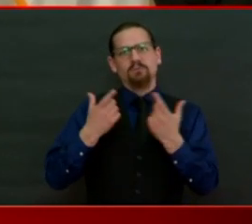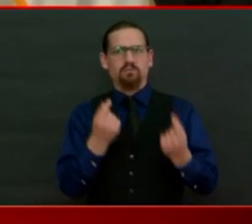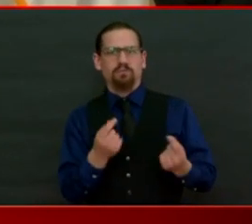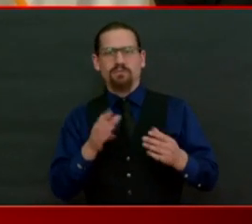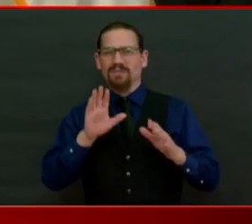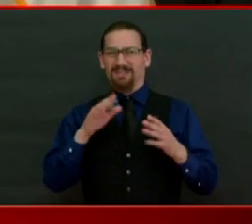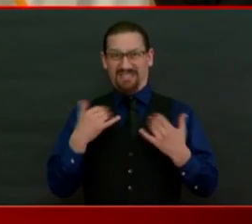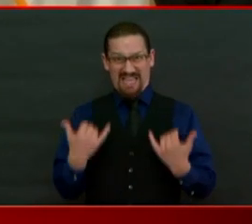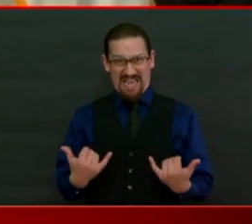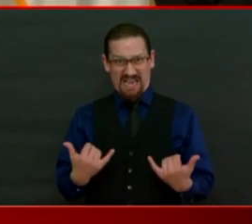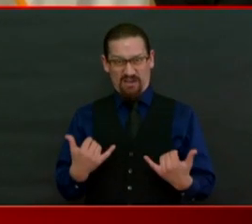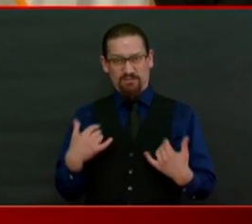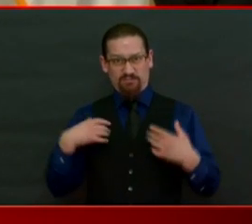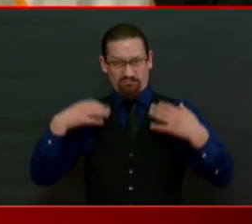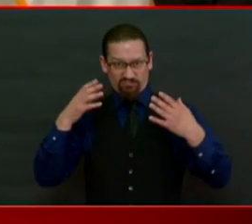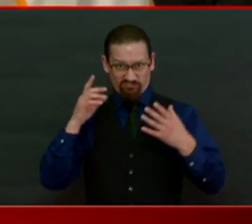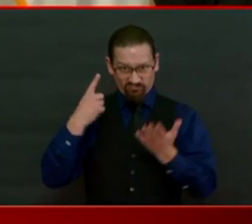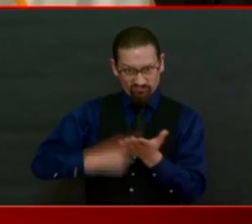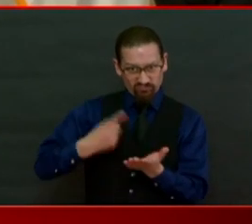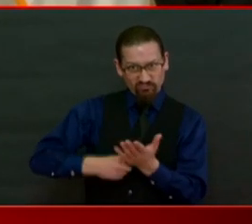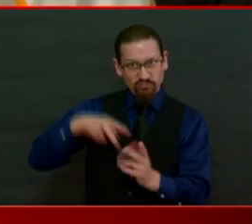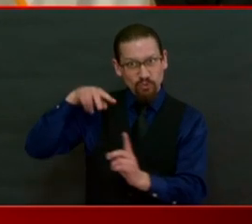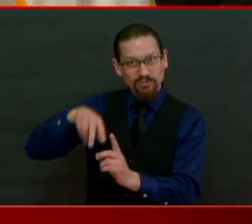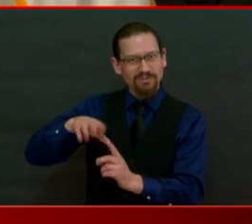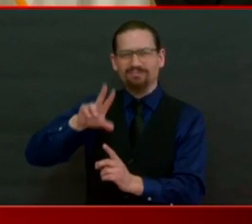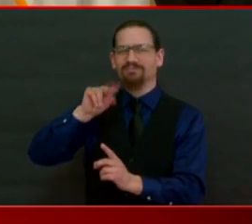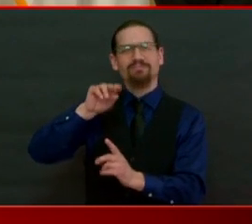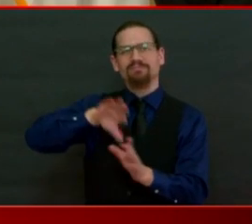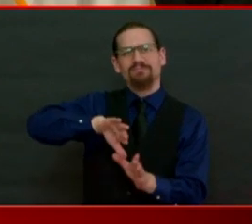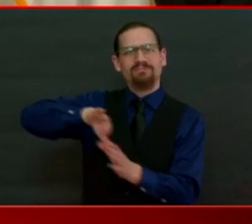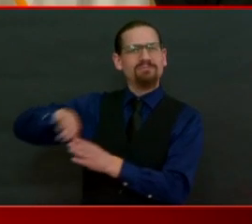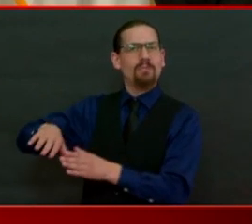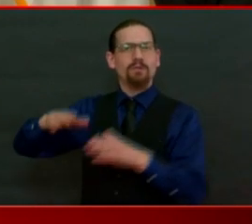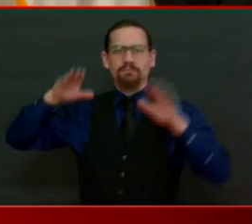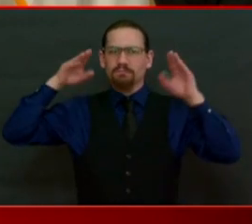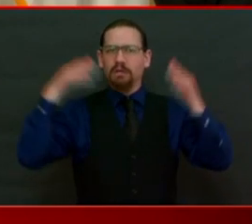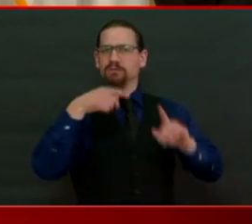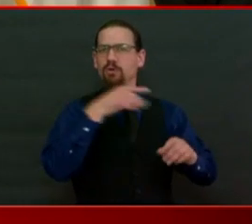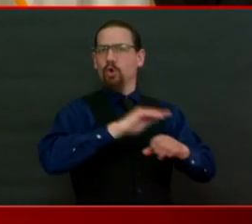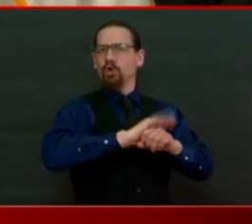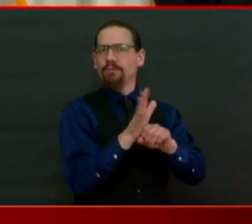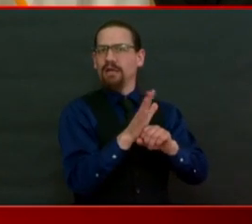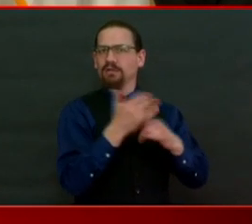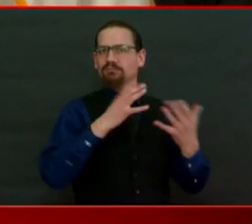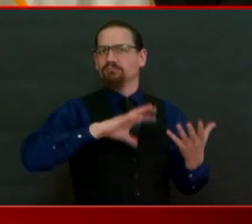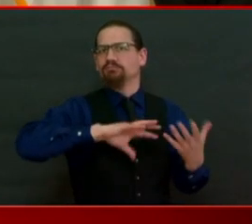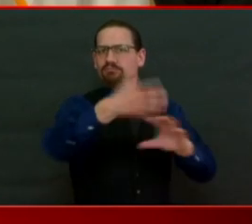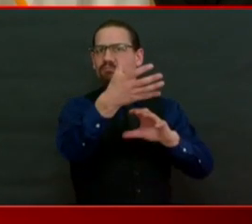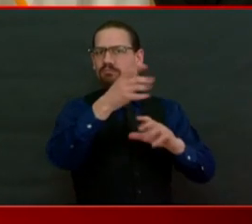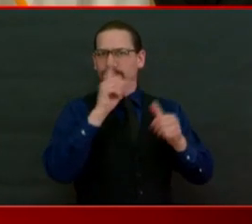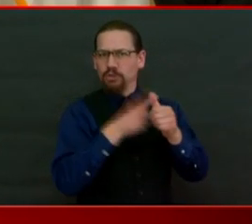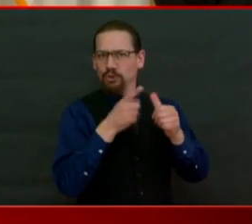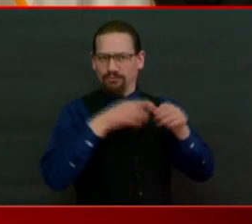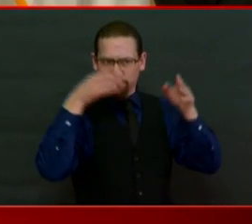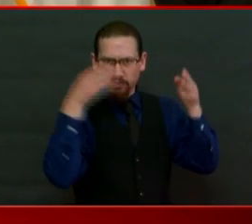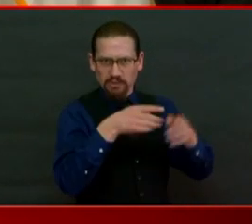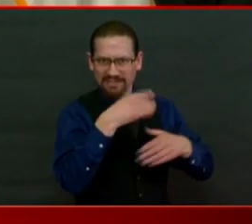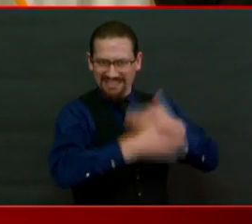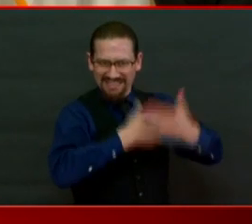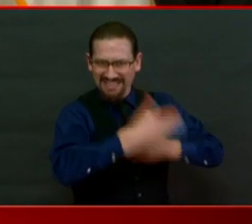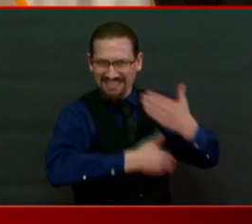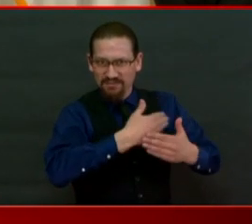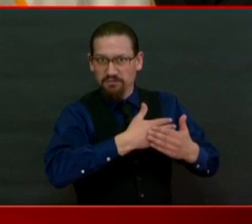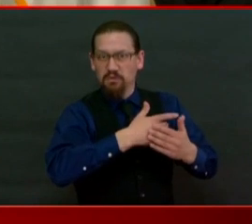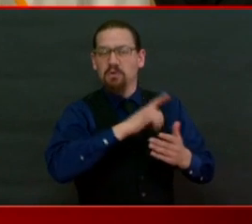can't take my eye off this ball right now. We've got another month ahead of us of, you know, we're trying to reopen